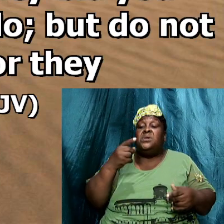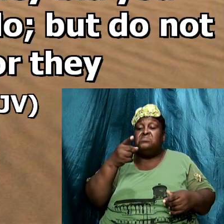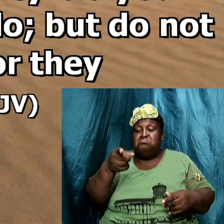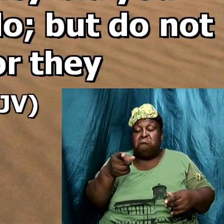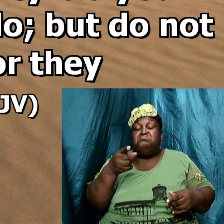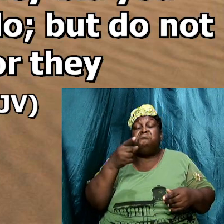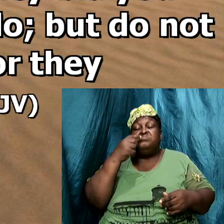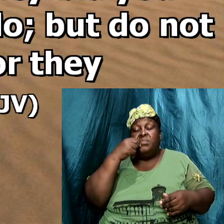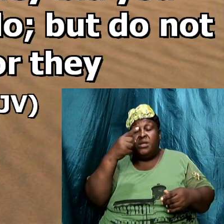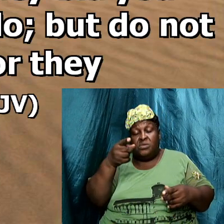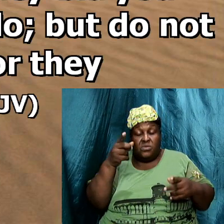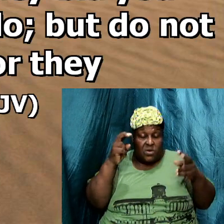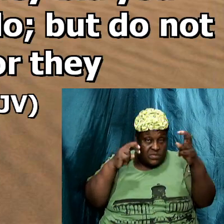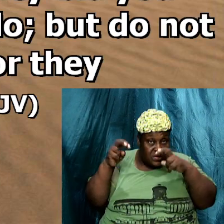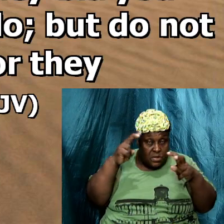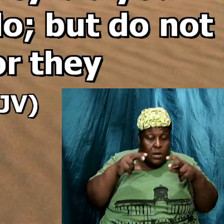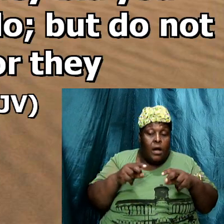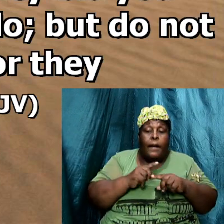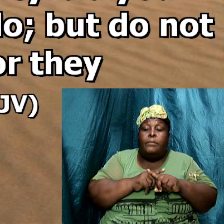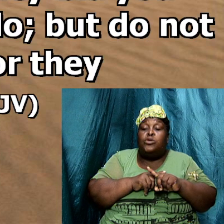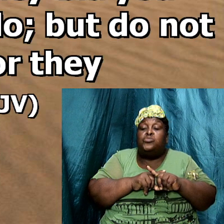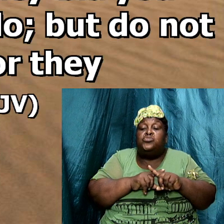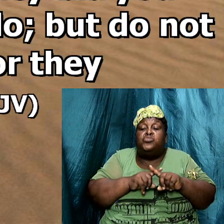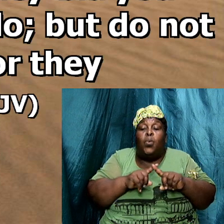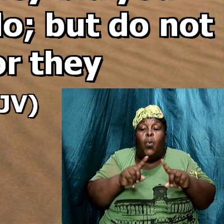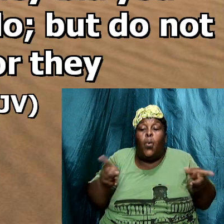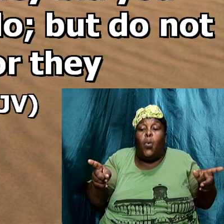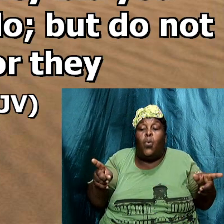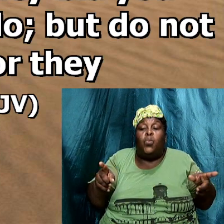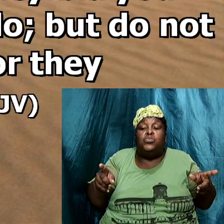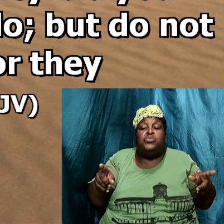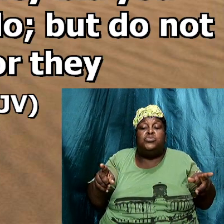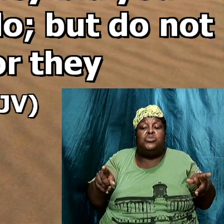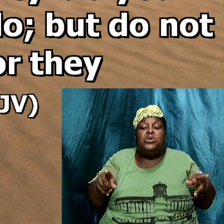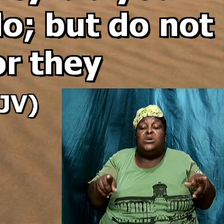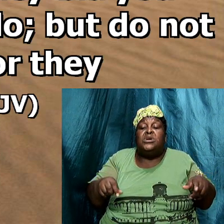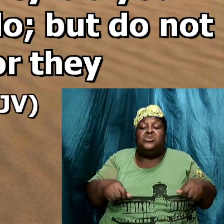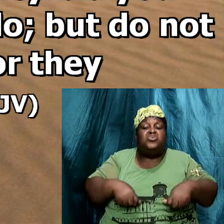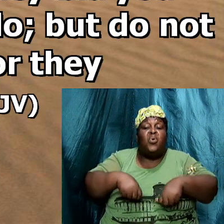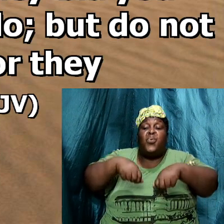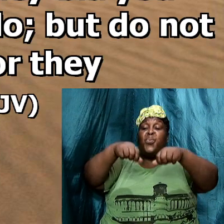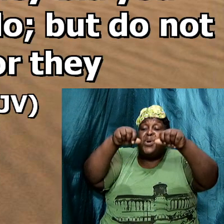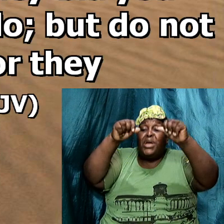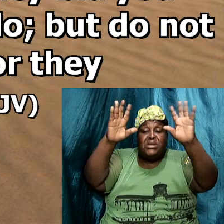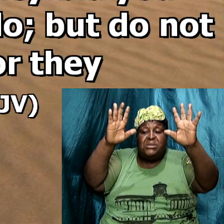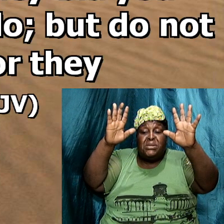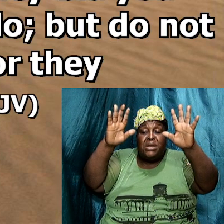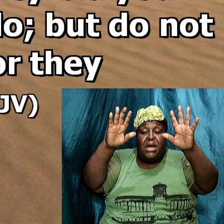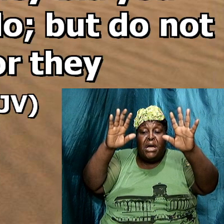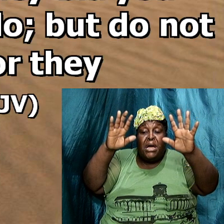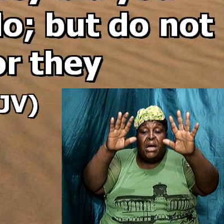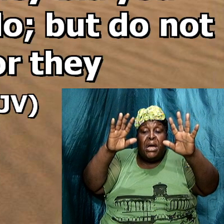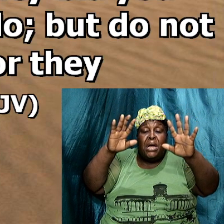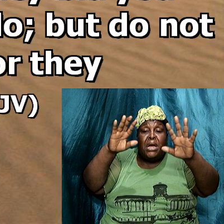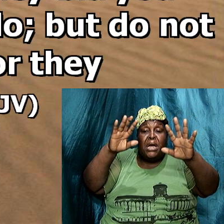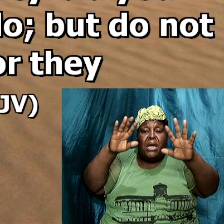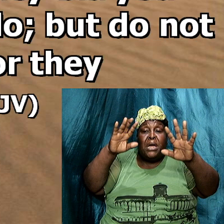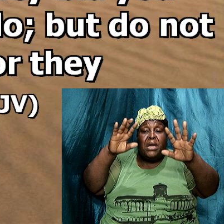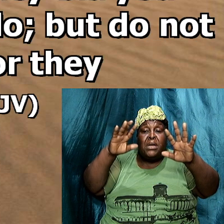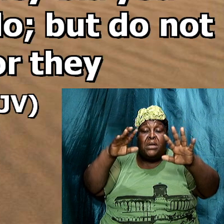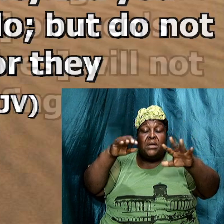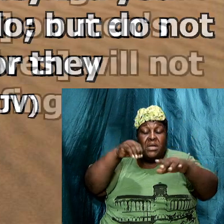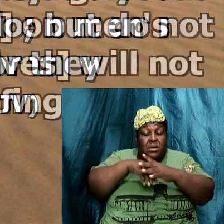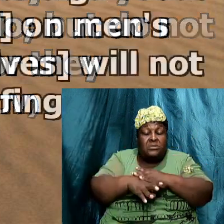But do not Eat after their works For they say And do not